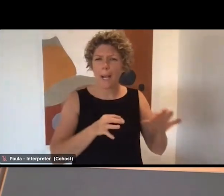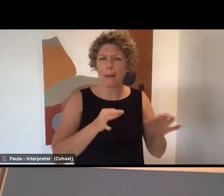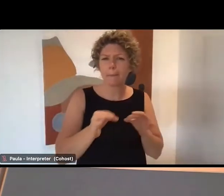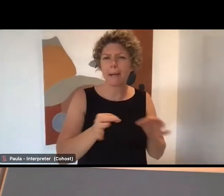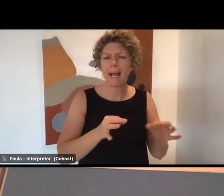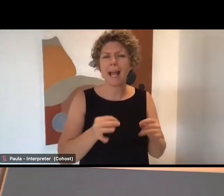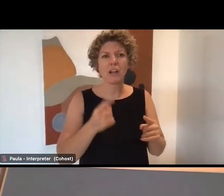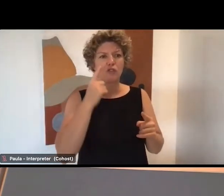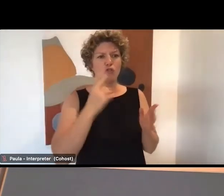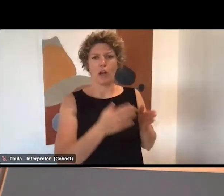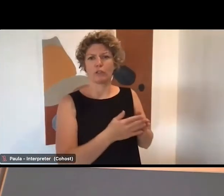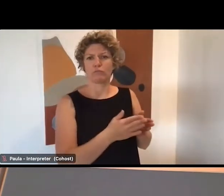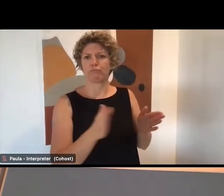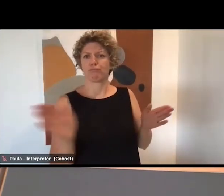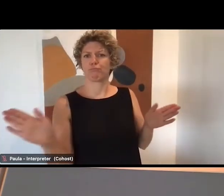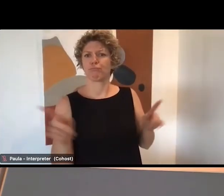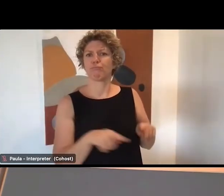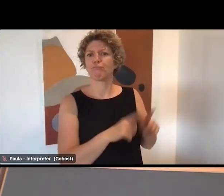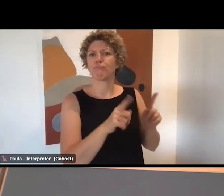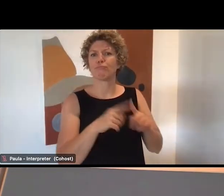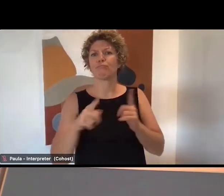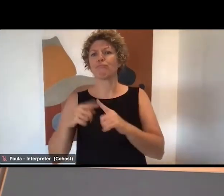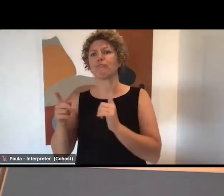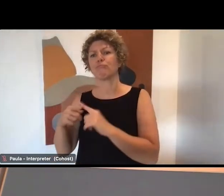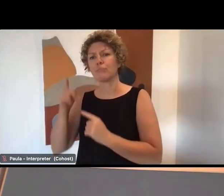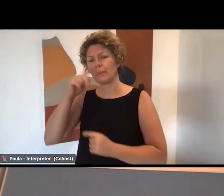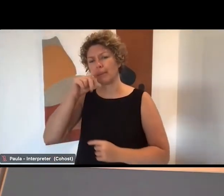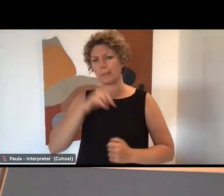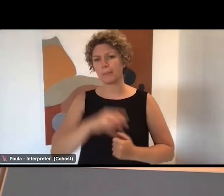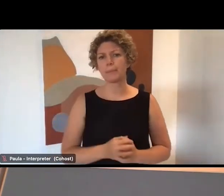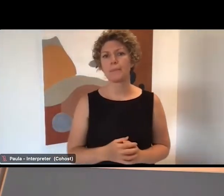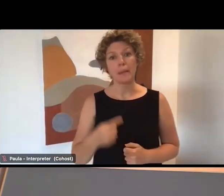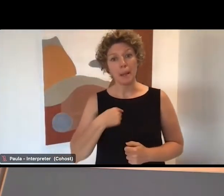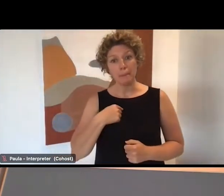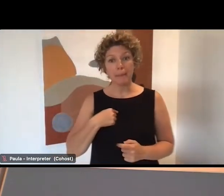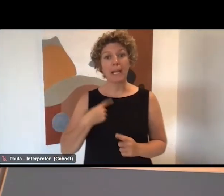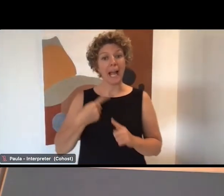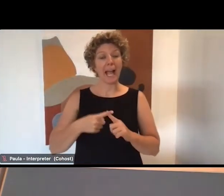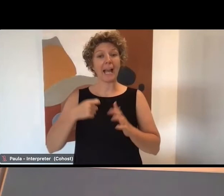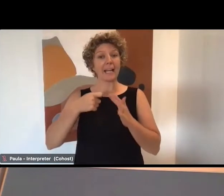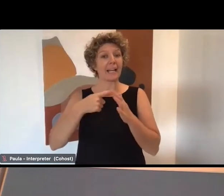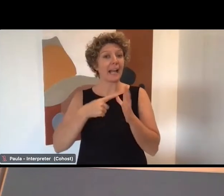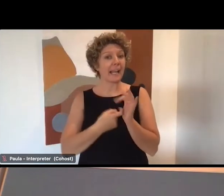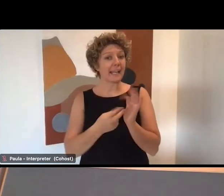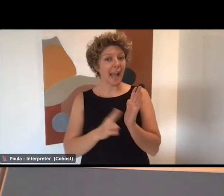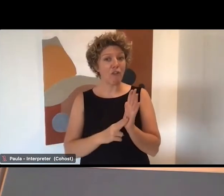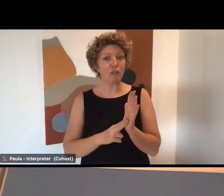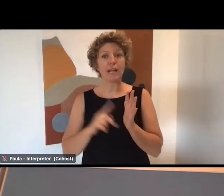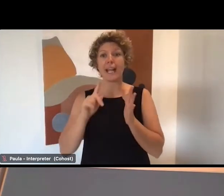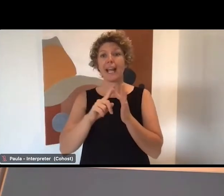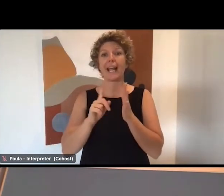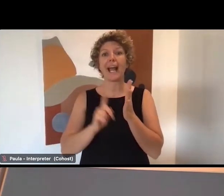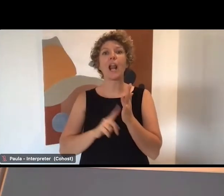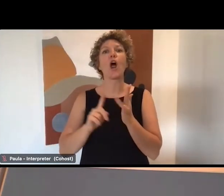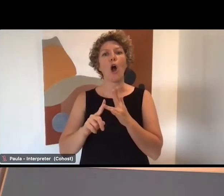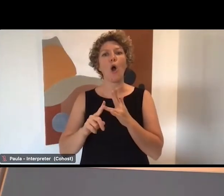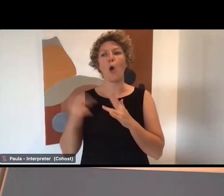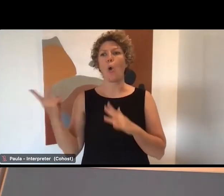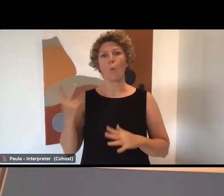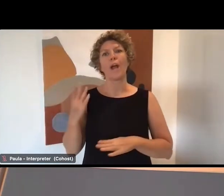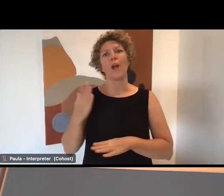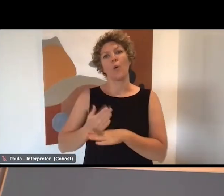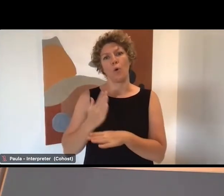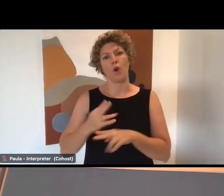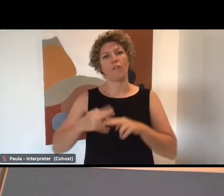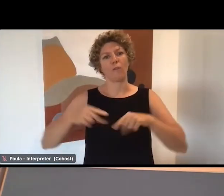on our employment services. Both Karen and I are ELOs and Karen is taking the primary carriage supporting the